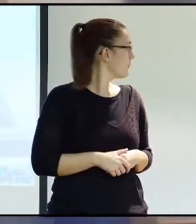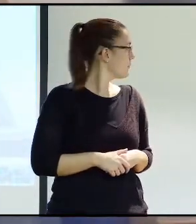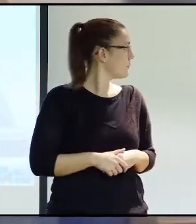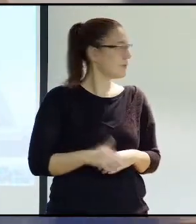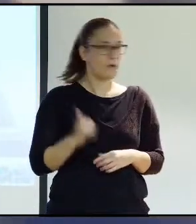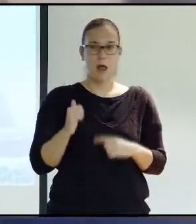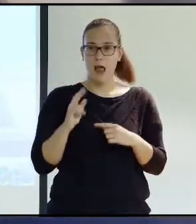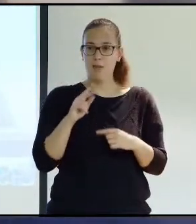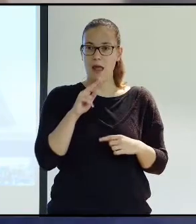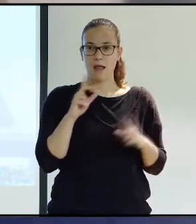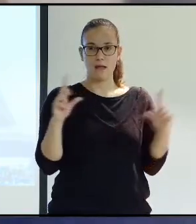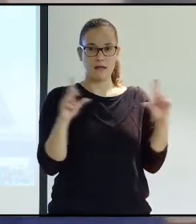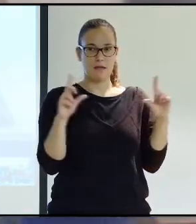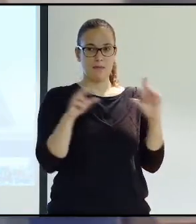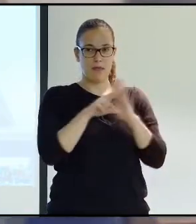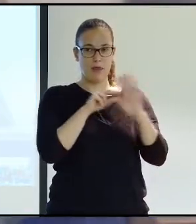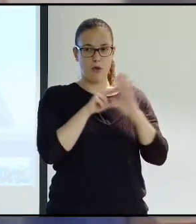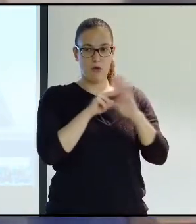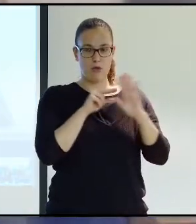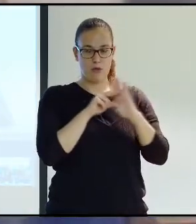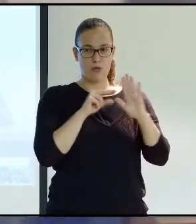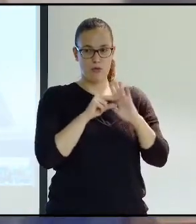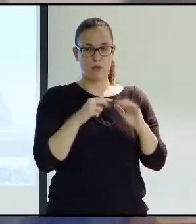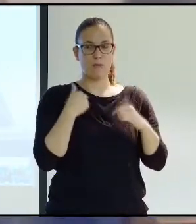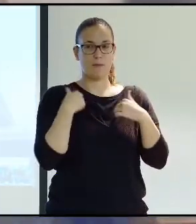I'm going to be talking about a law that covers independent living.